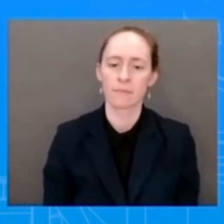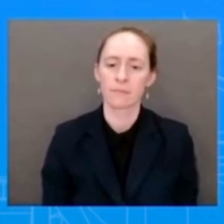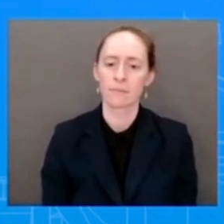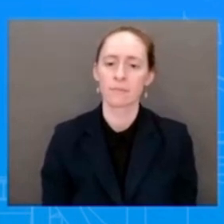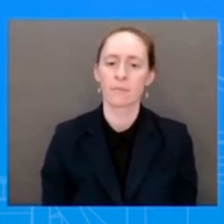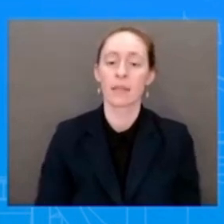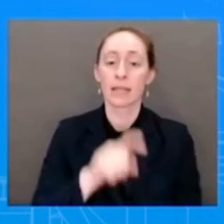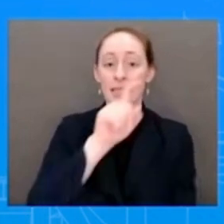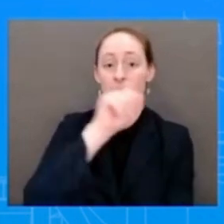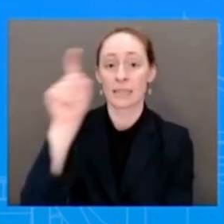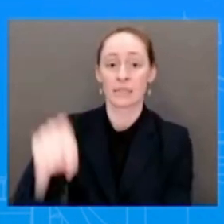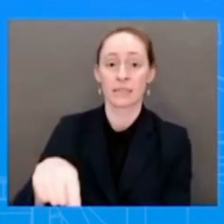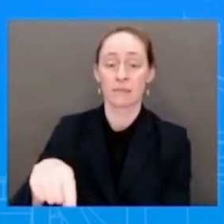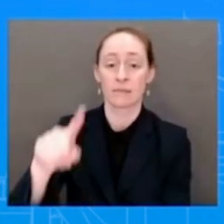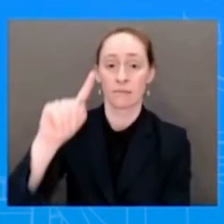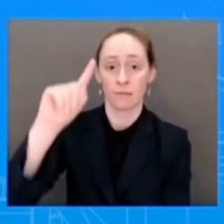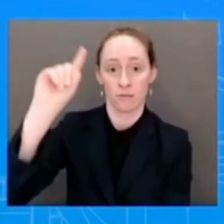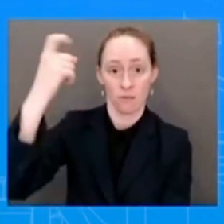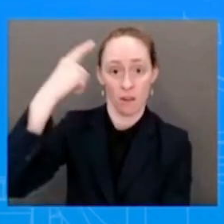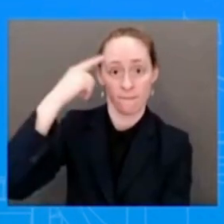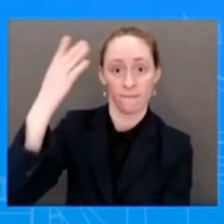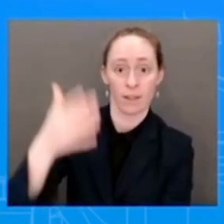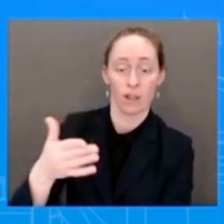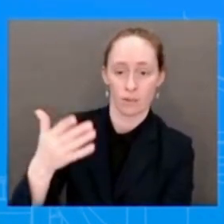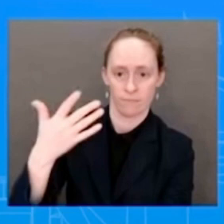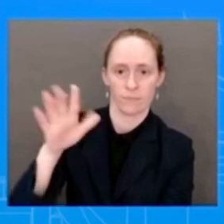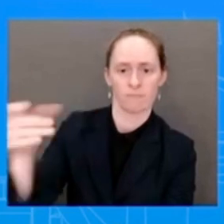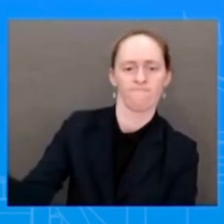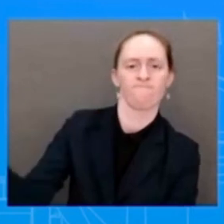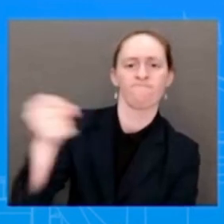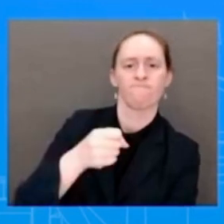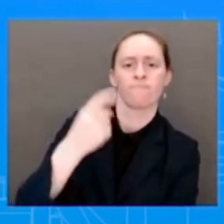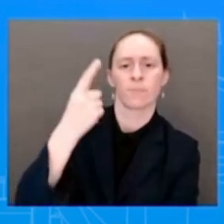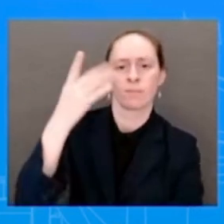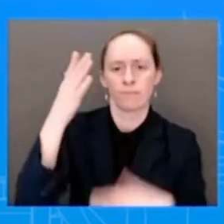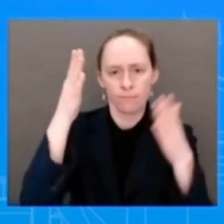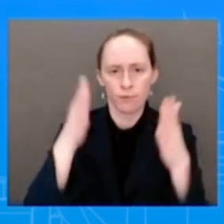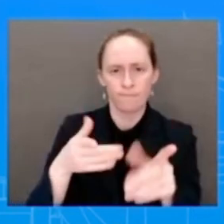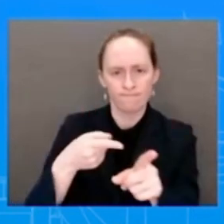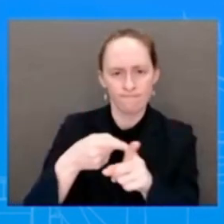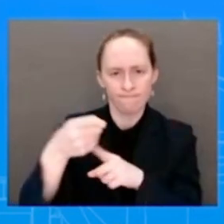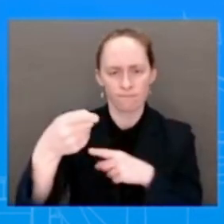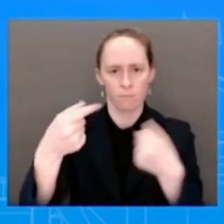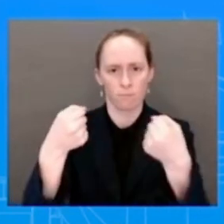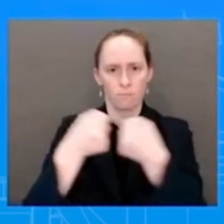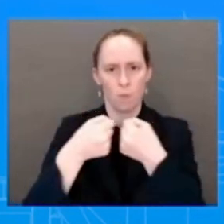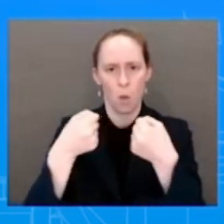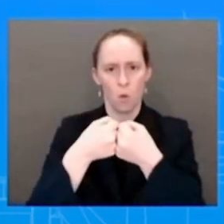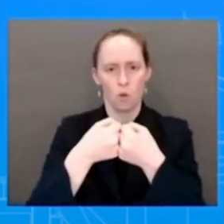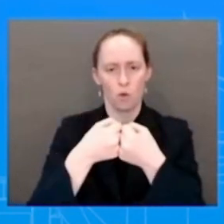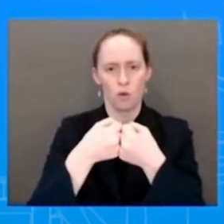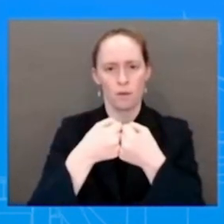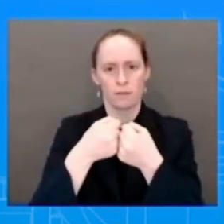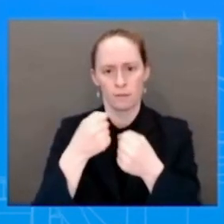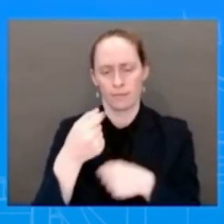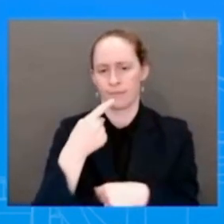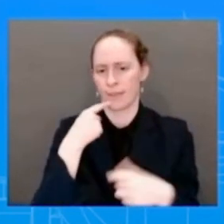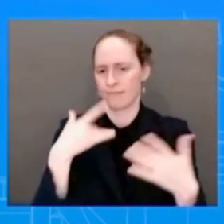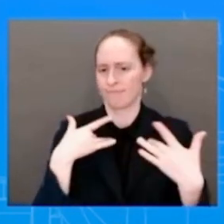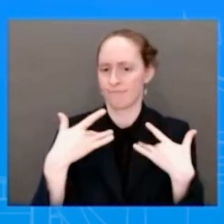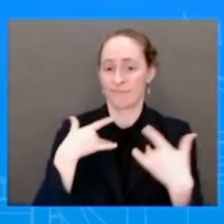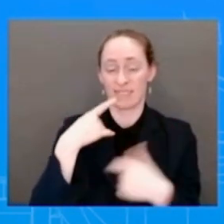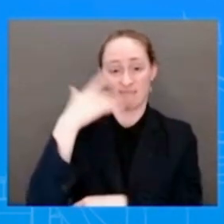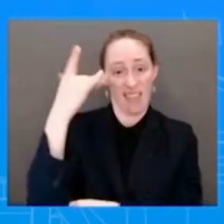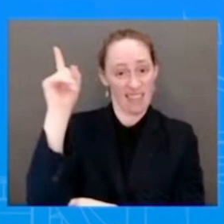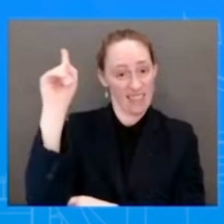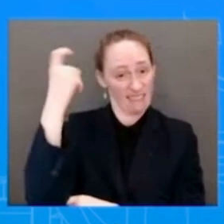because of what he says is the administration's refusal to secure the border? Well, look, I'm not going to, look, he's going to take whatever action